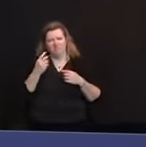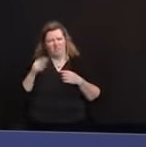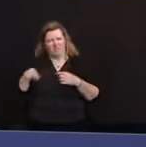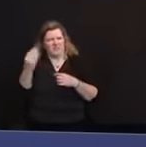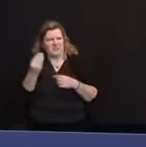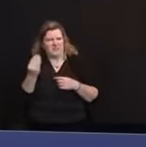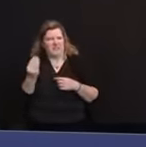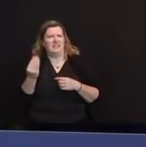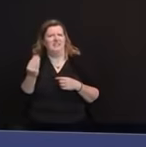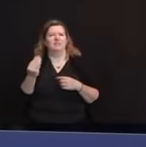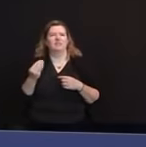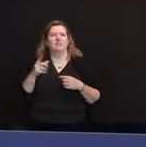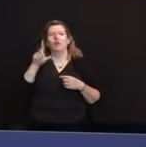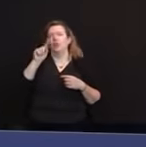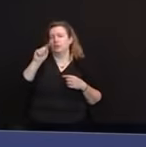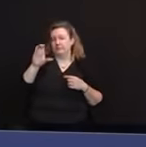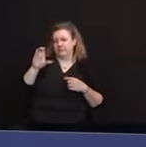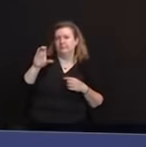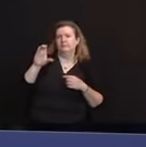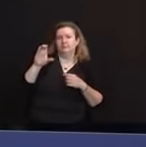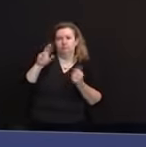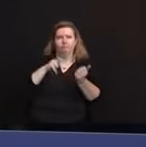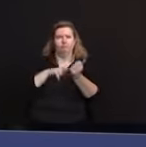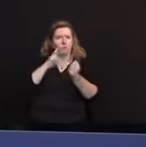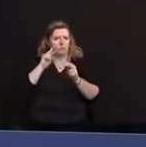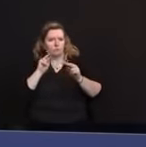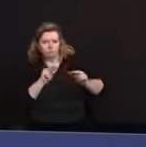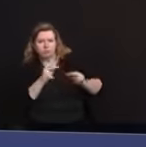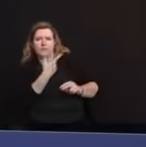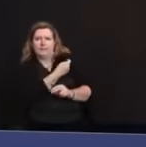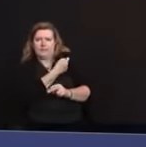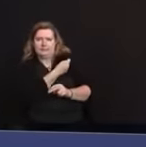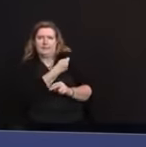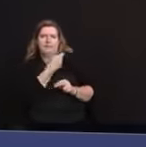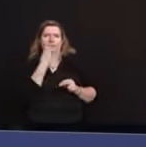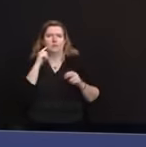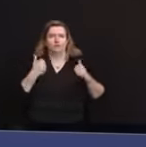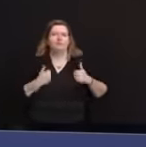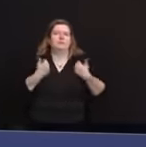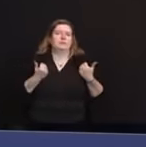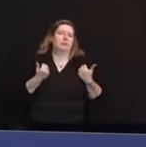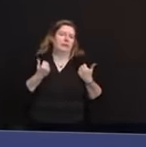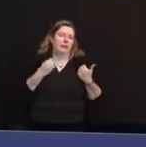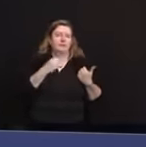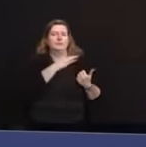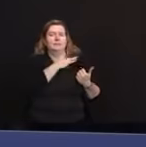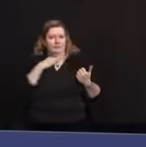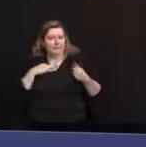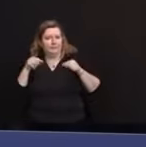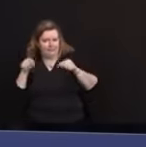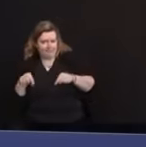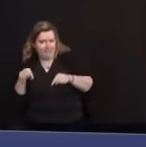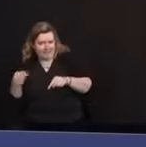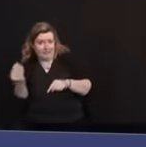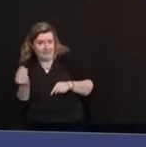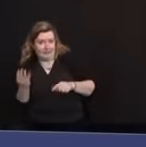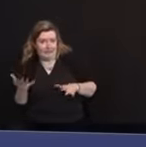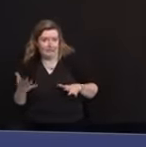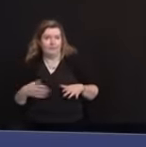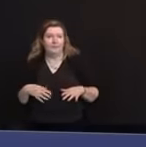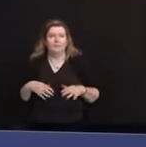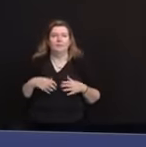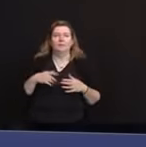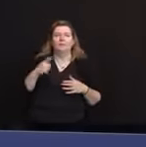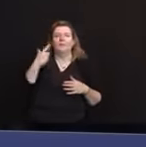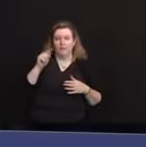vaccinate residents and staff as part of the federal pharmacy program. Both CVS and Walgreens will start vaccinating on